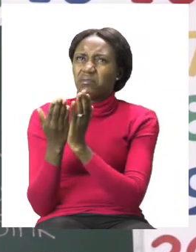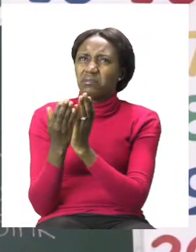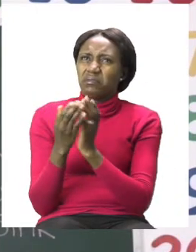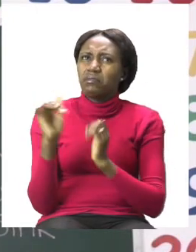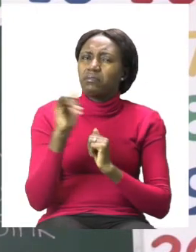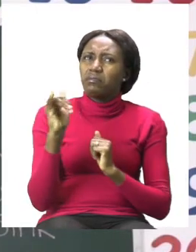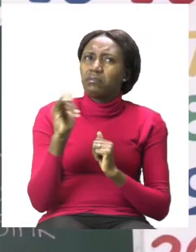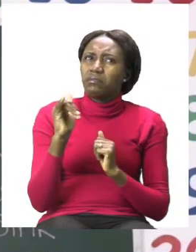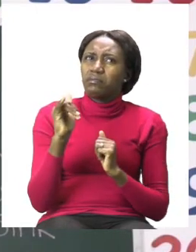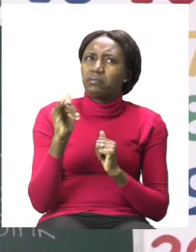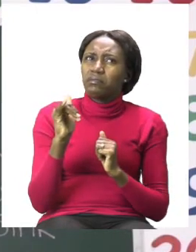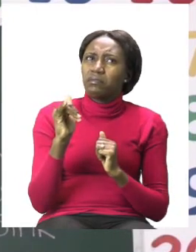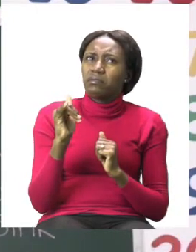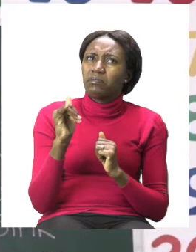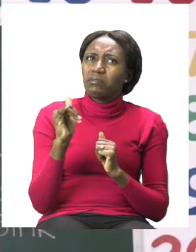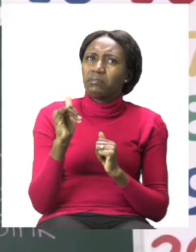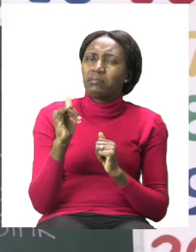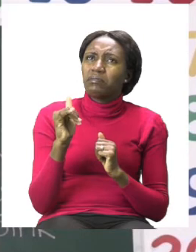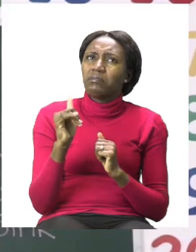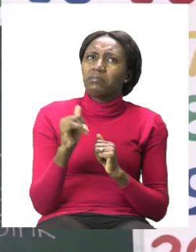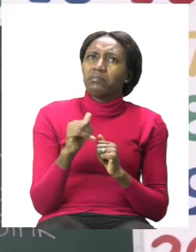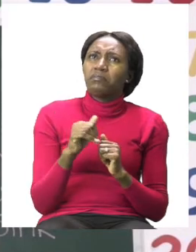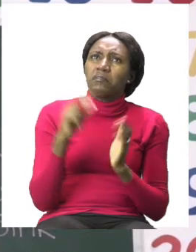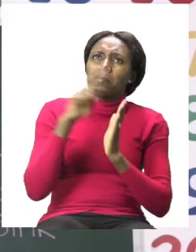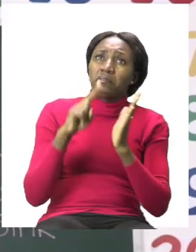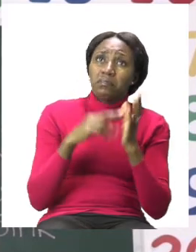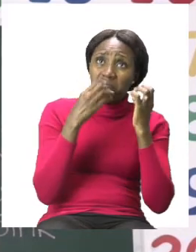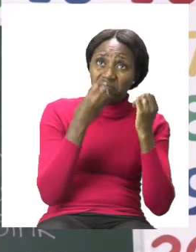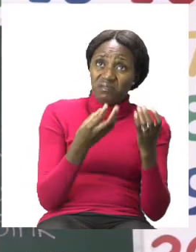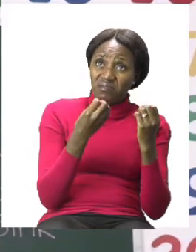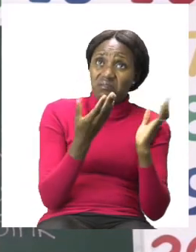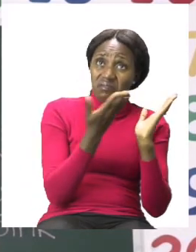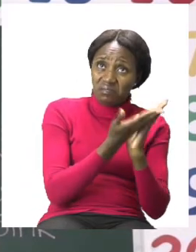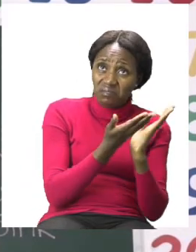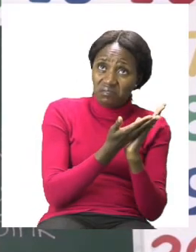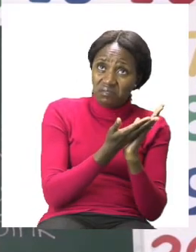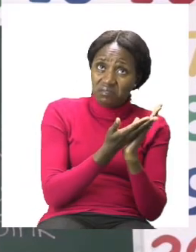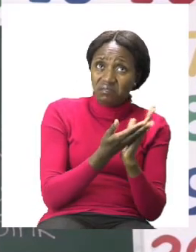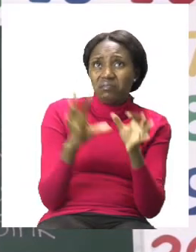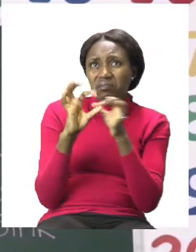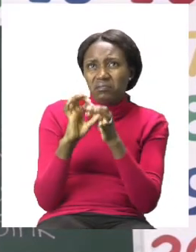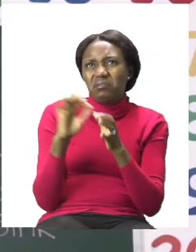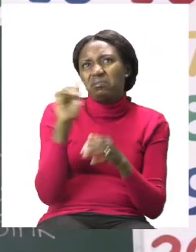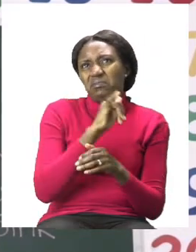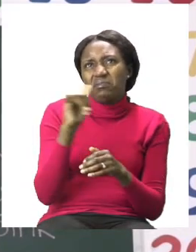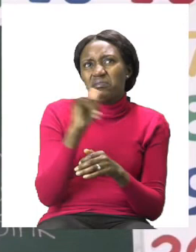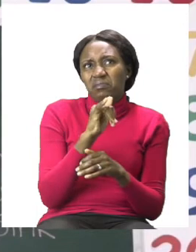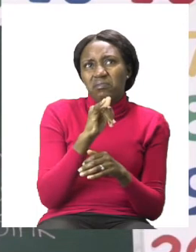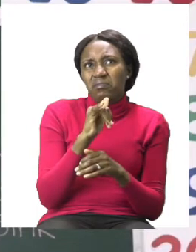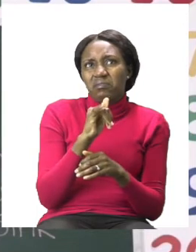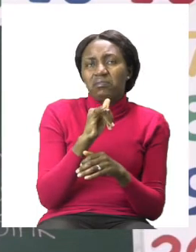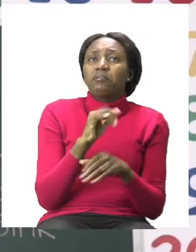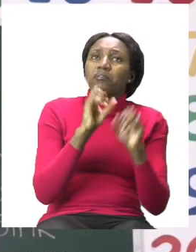do most most of our reading at school or at home? If you said at school